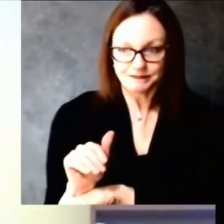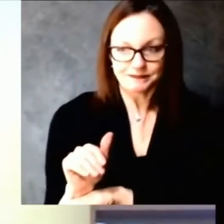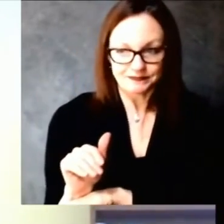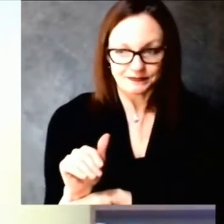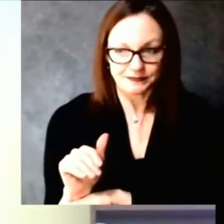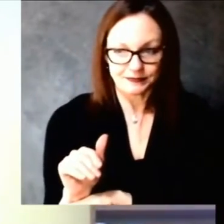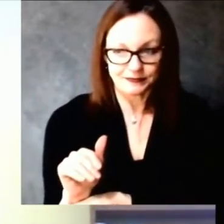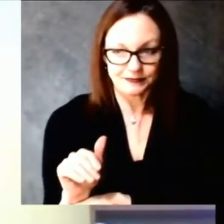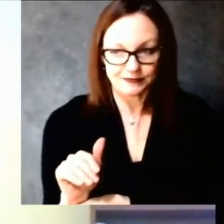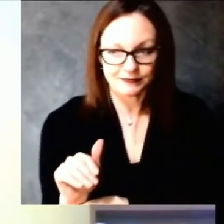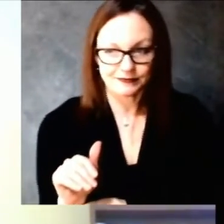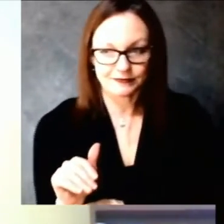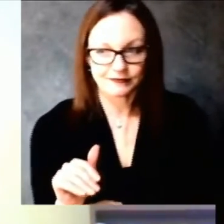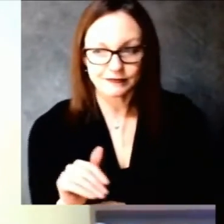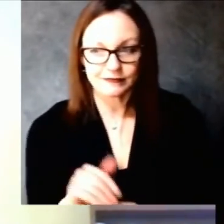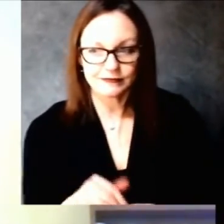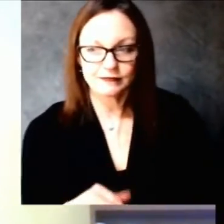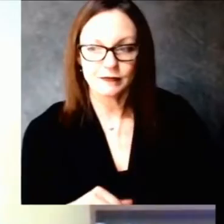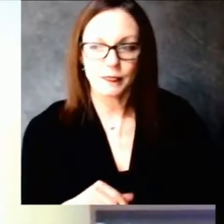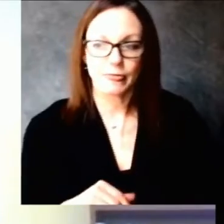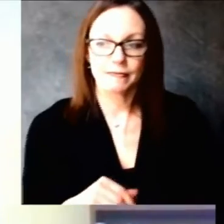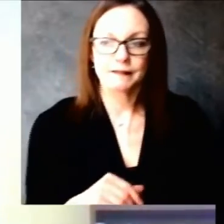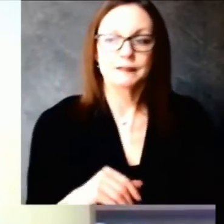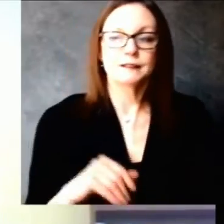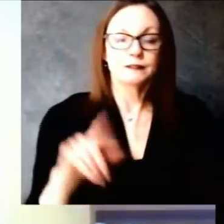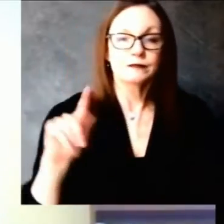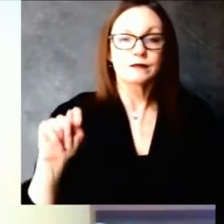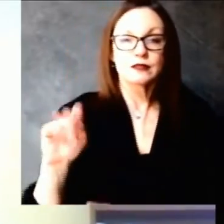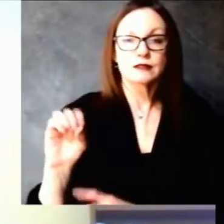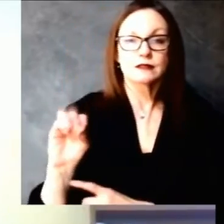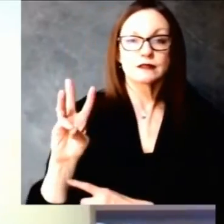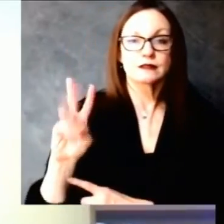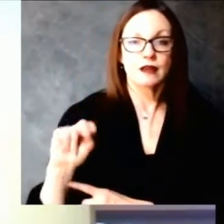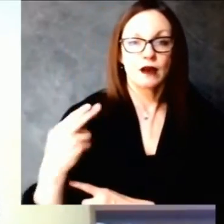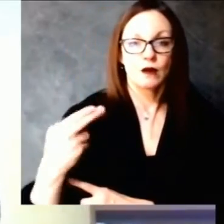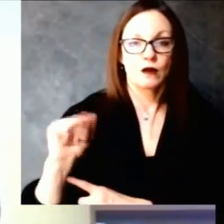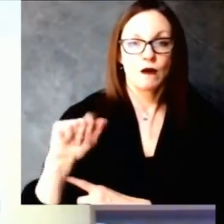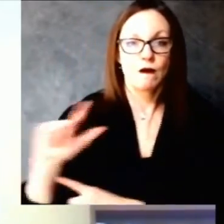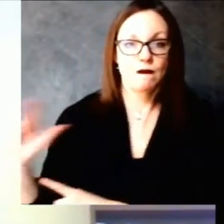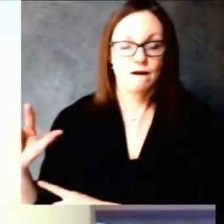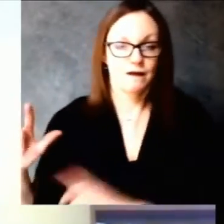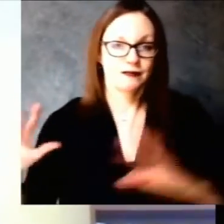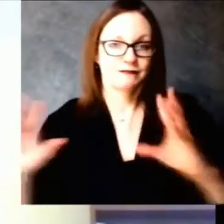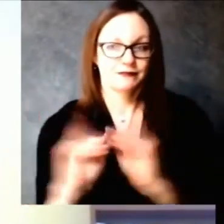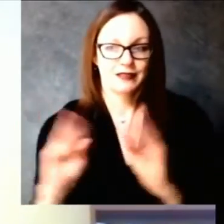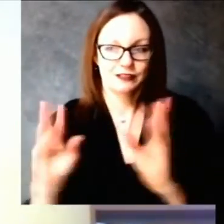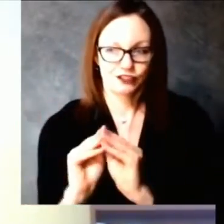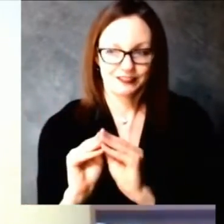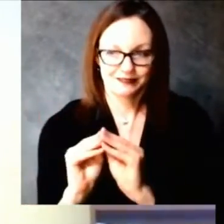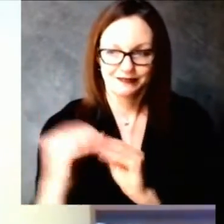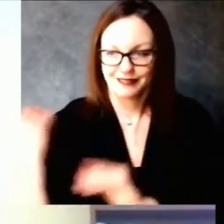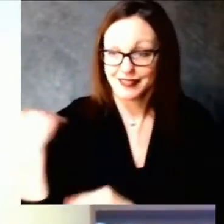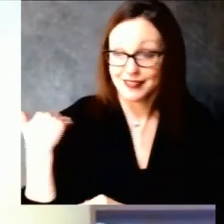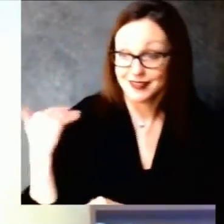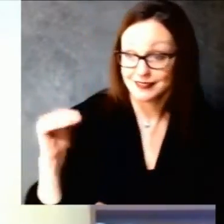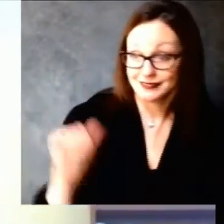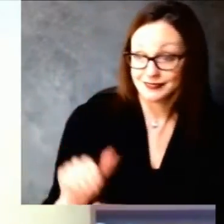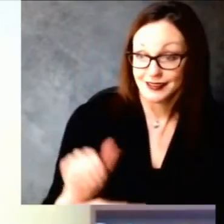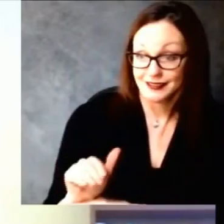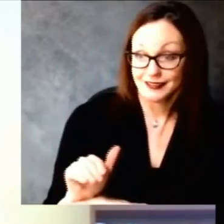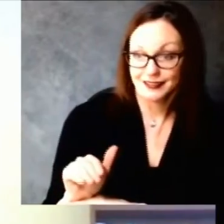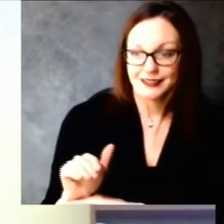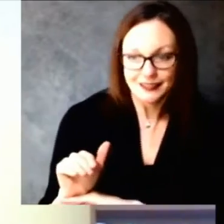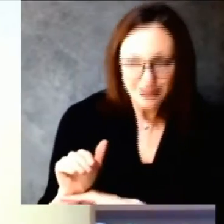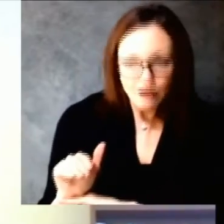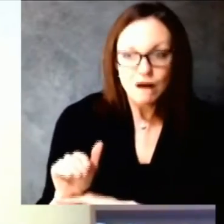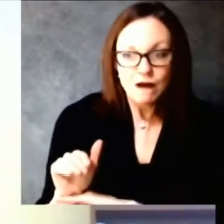and i think that's just one example of the kinds of education outreach that needs to be done over and over again